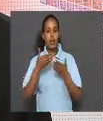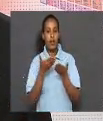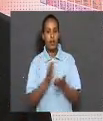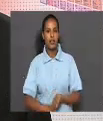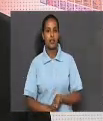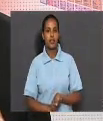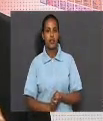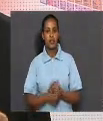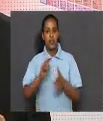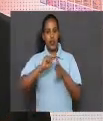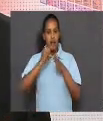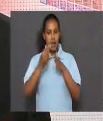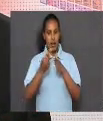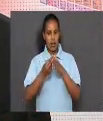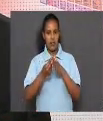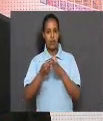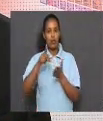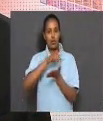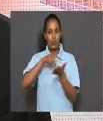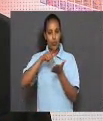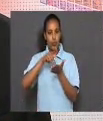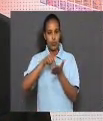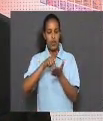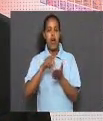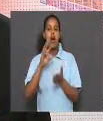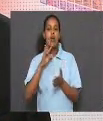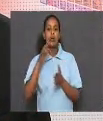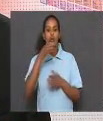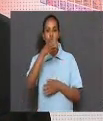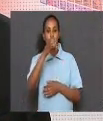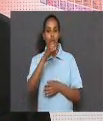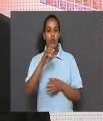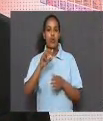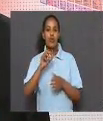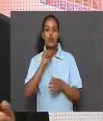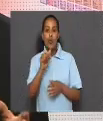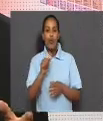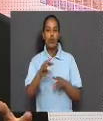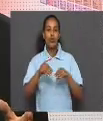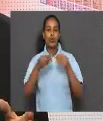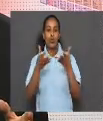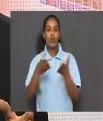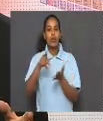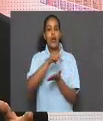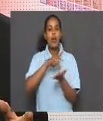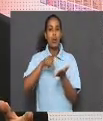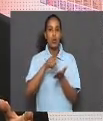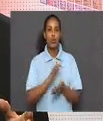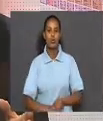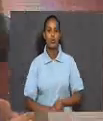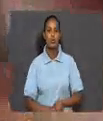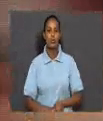that neither release a proton in aqueous solution nor donate a proton.